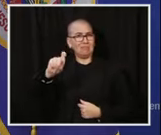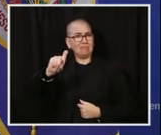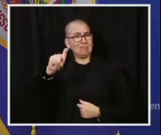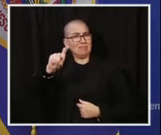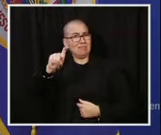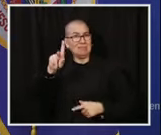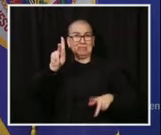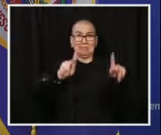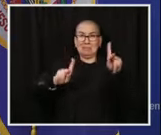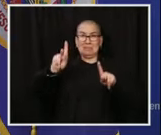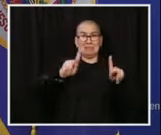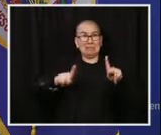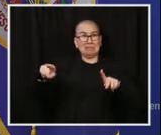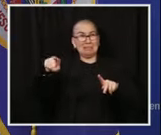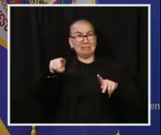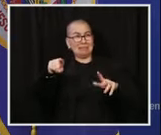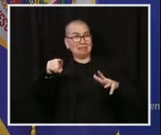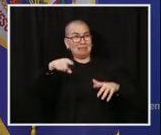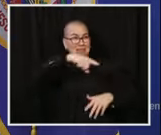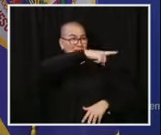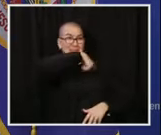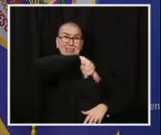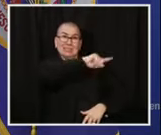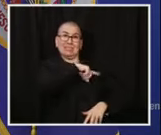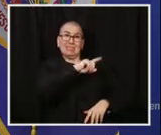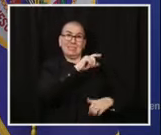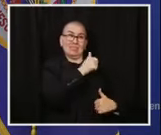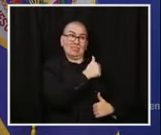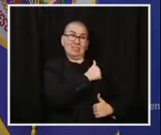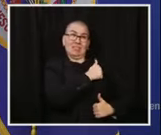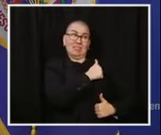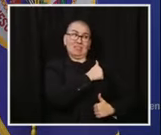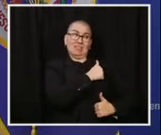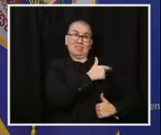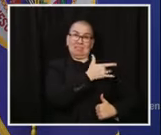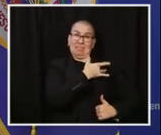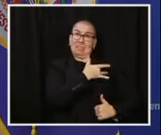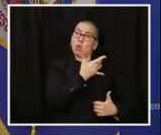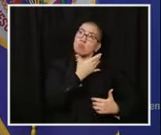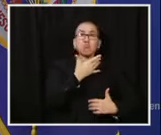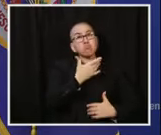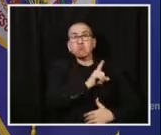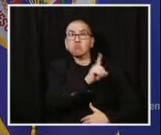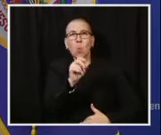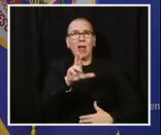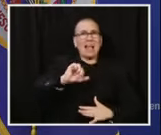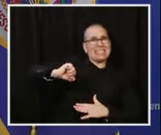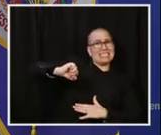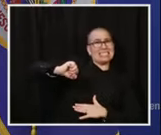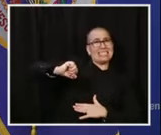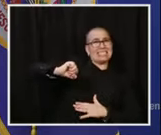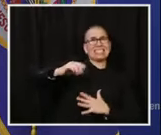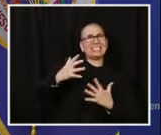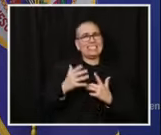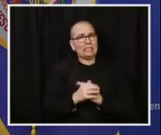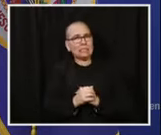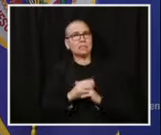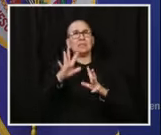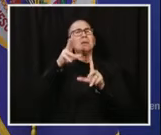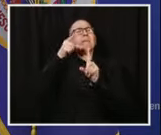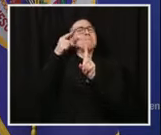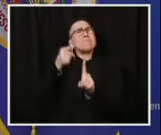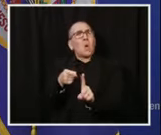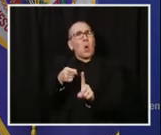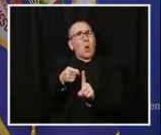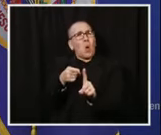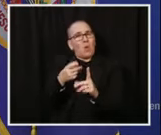our soldiers would respond. But I also knew at the end of the day, we're all soldiers and airmen. We follow orders. If this is